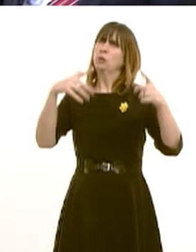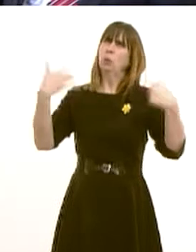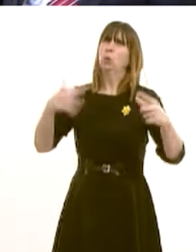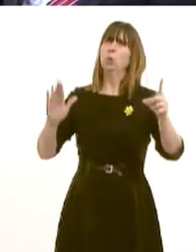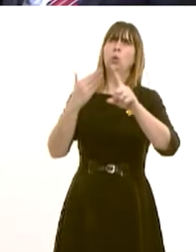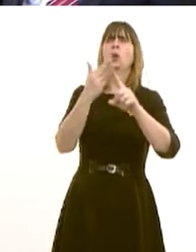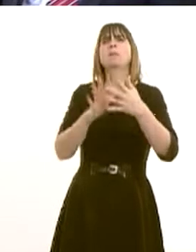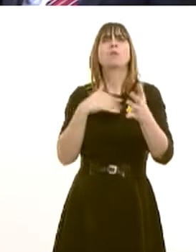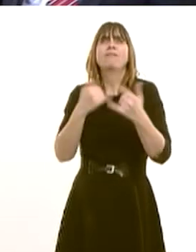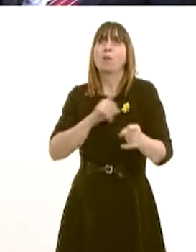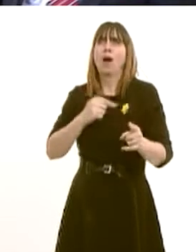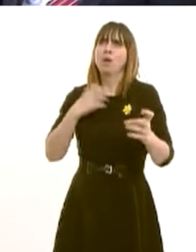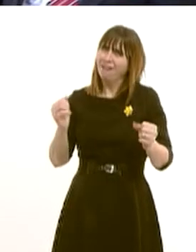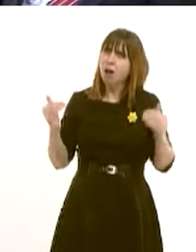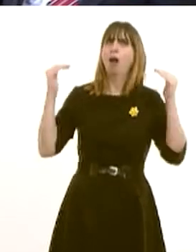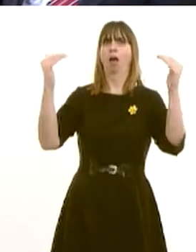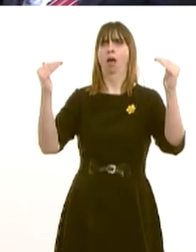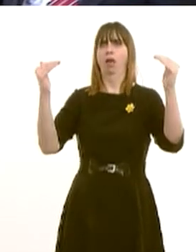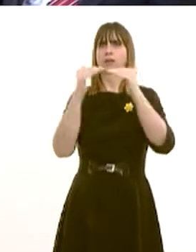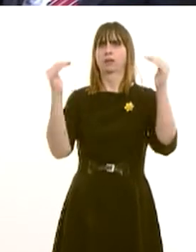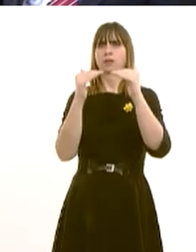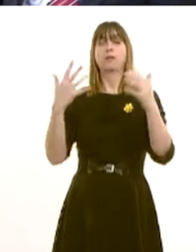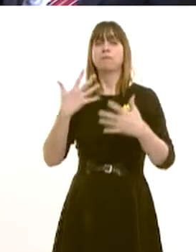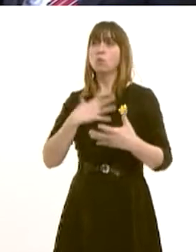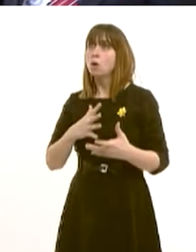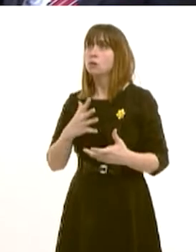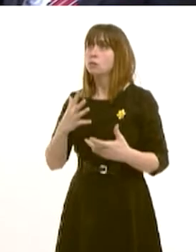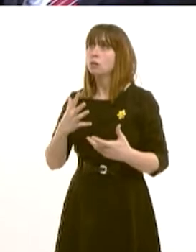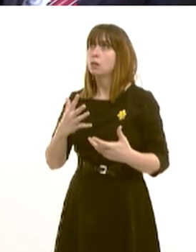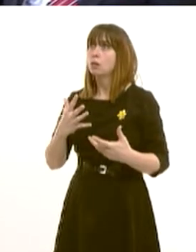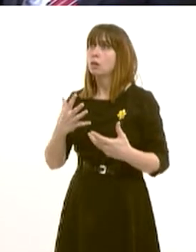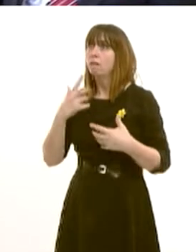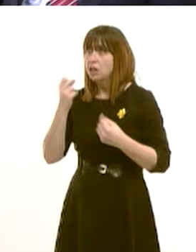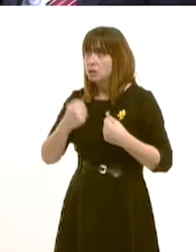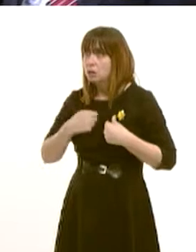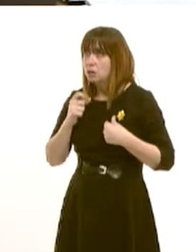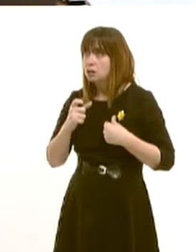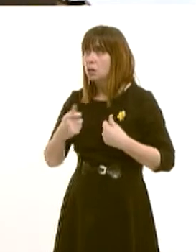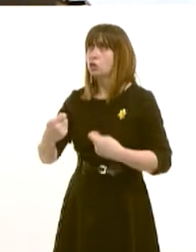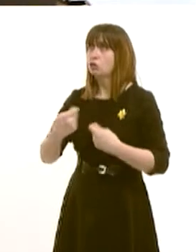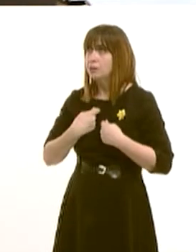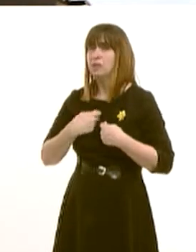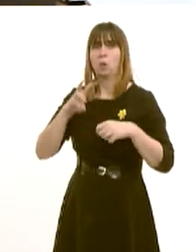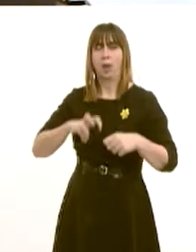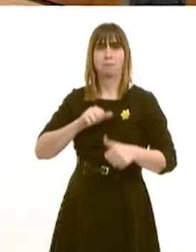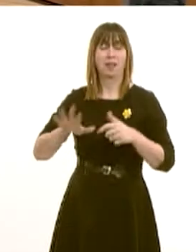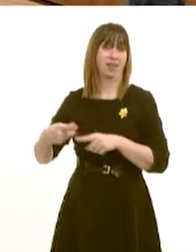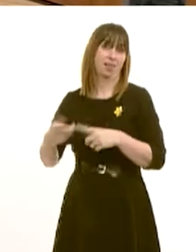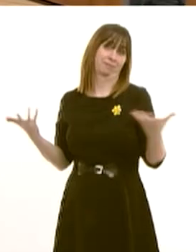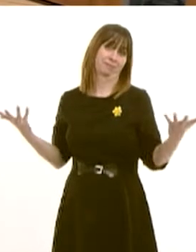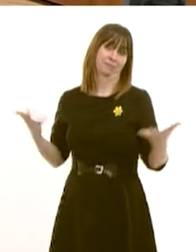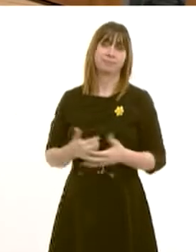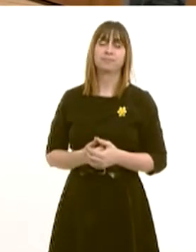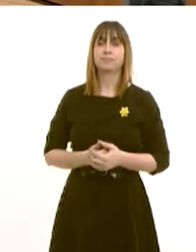cancer, we've consistently shown that if people want to get diagnosis and treatment, then the figures in Wales are better. Question 9, Reena Piorworth.